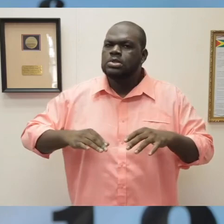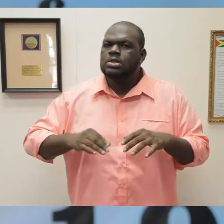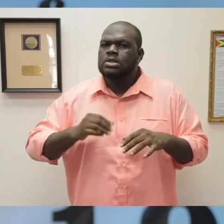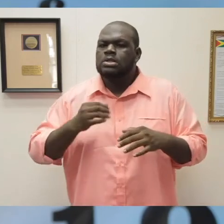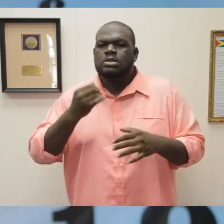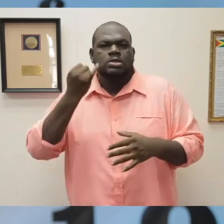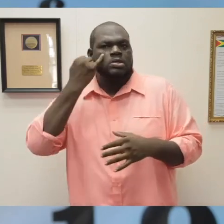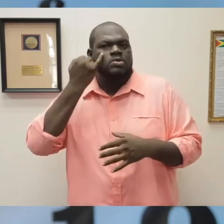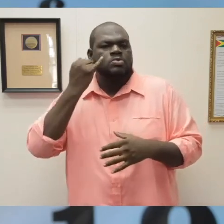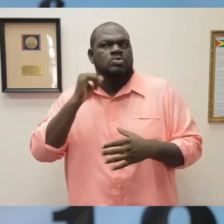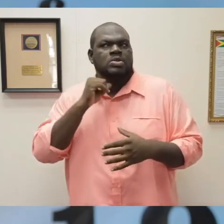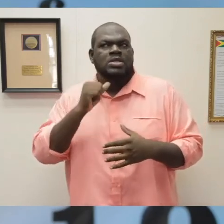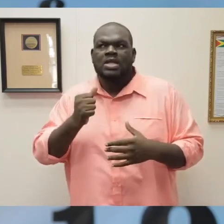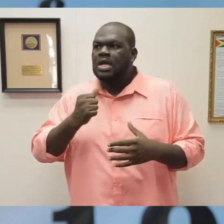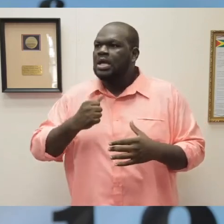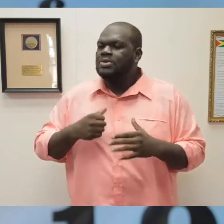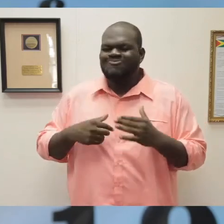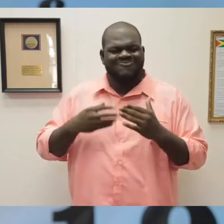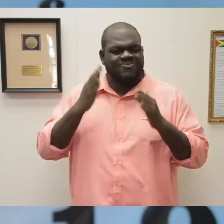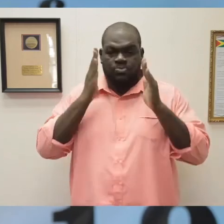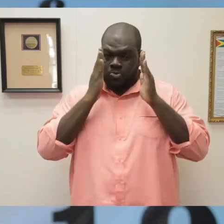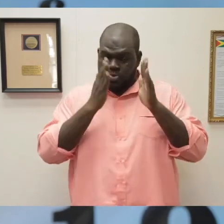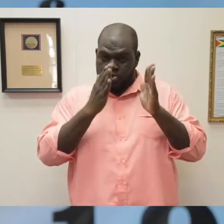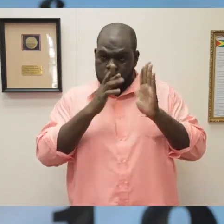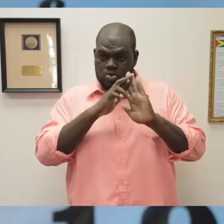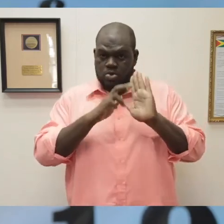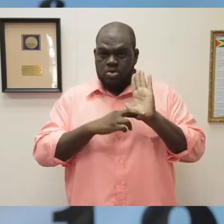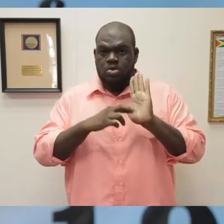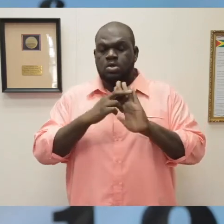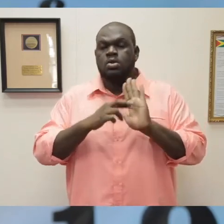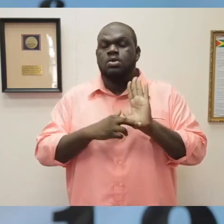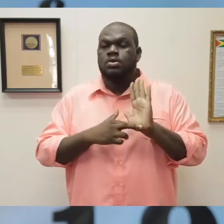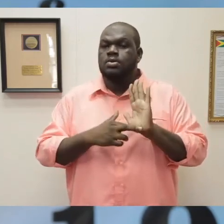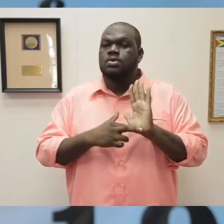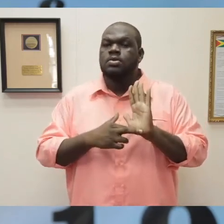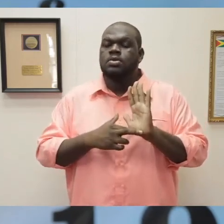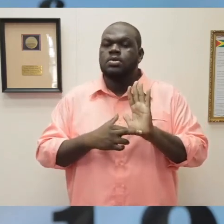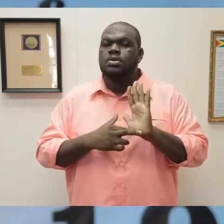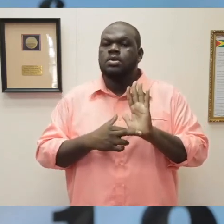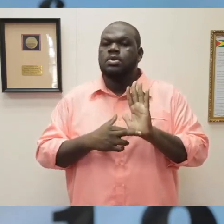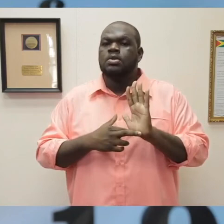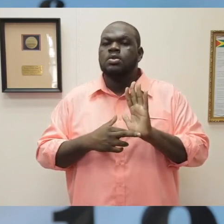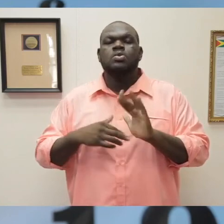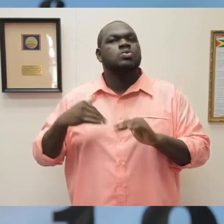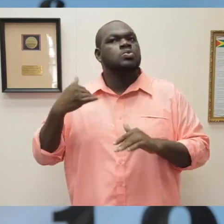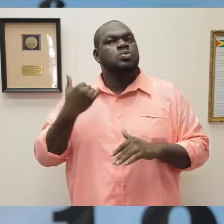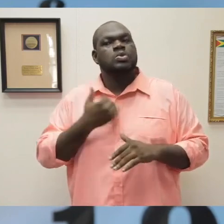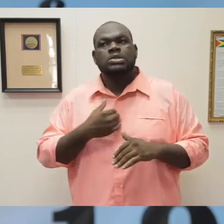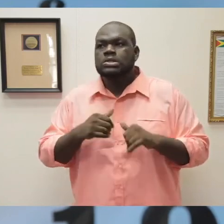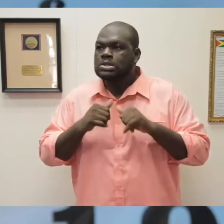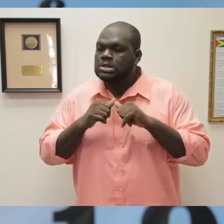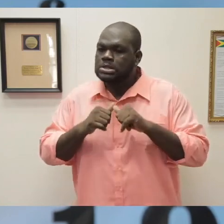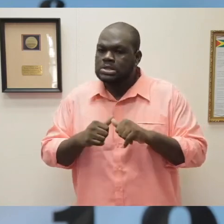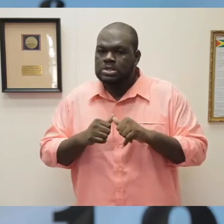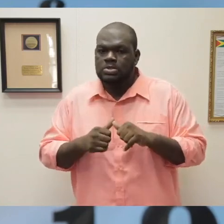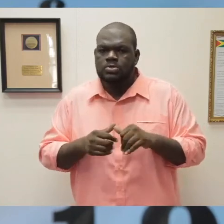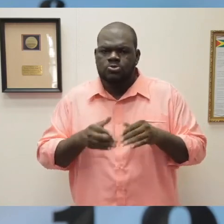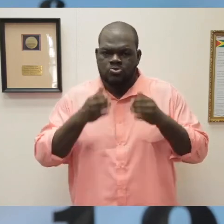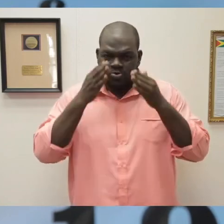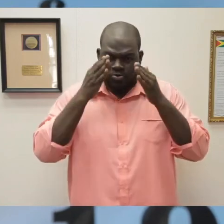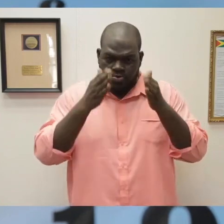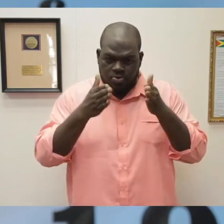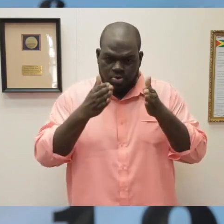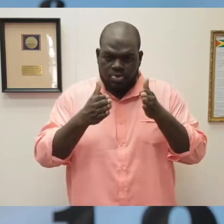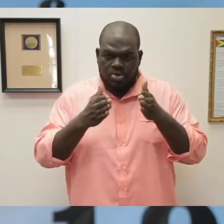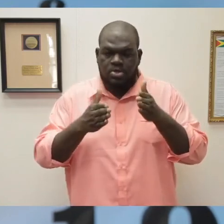make the conscious decision to change these behaviour patterns. We continue to commit to ensuring that